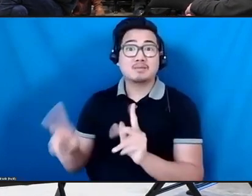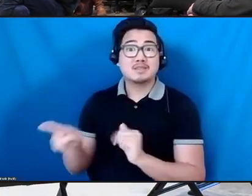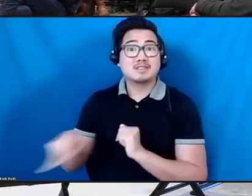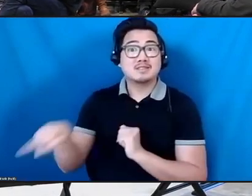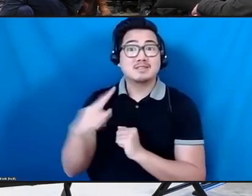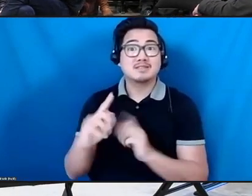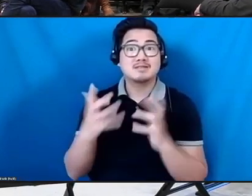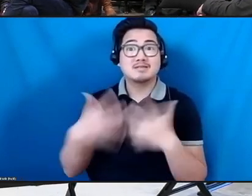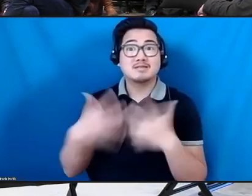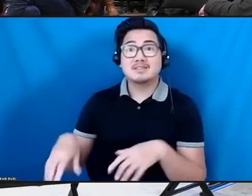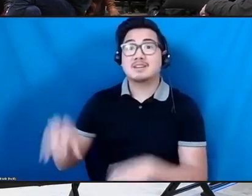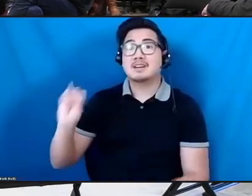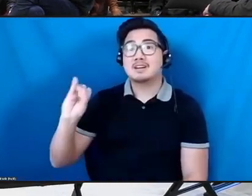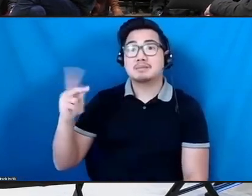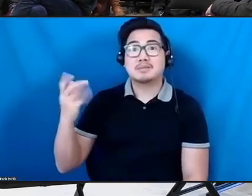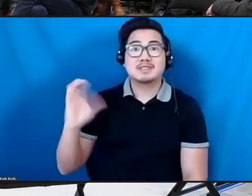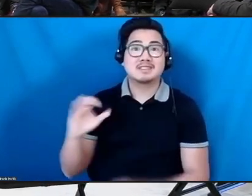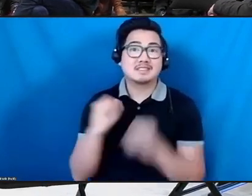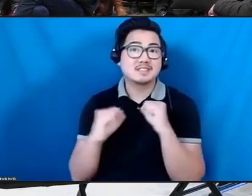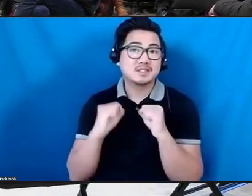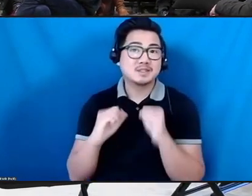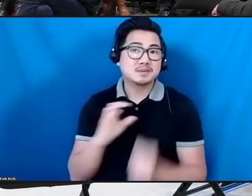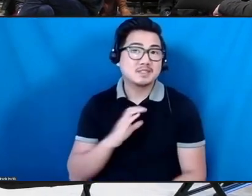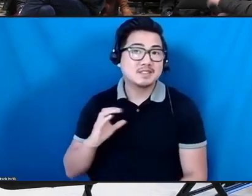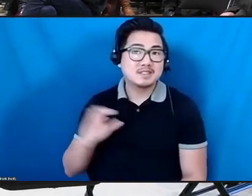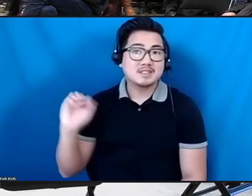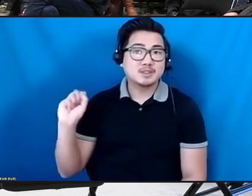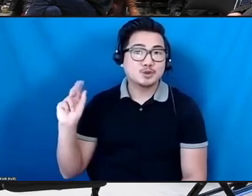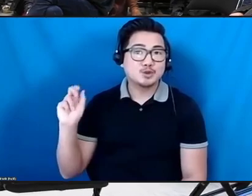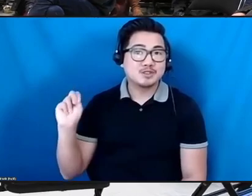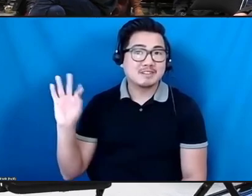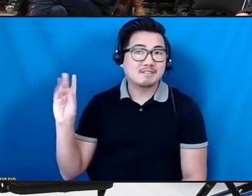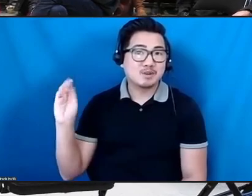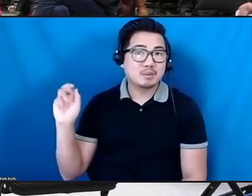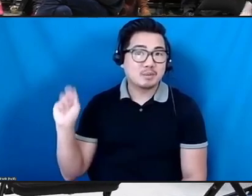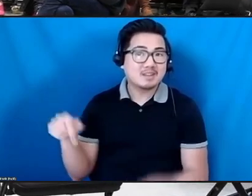steering committee, Susan Feldman and our host here at St. Anne's.